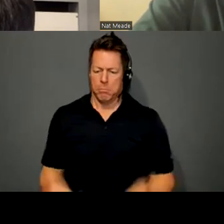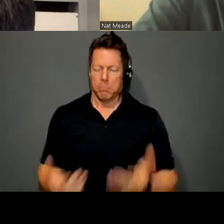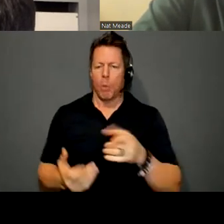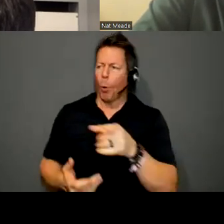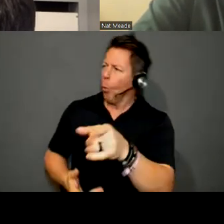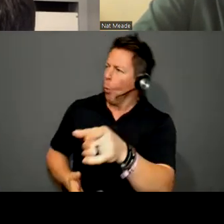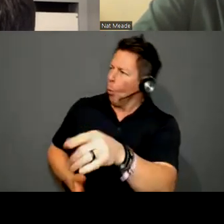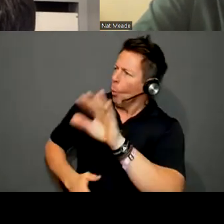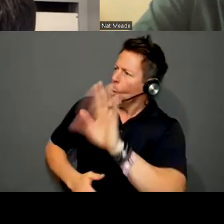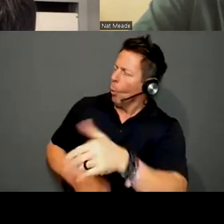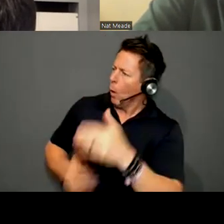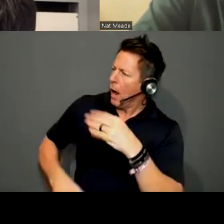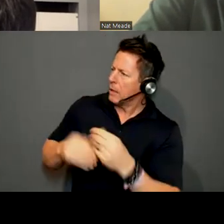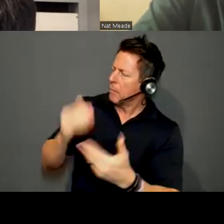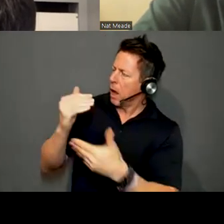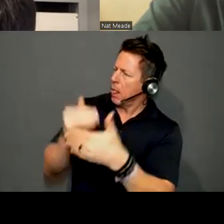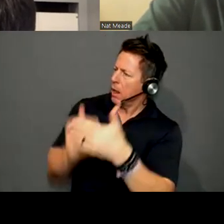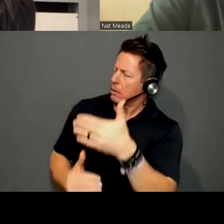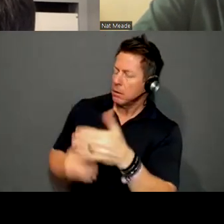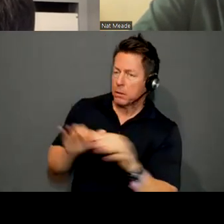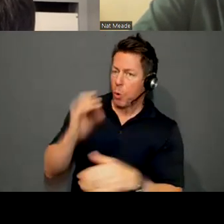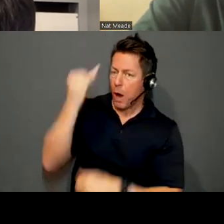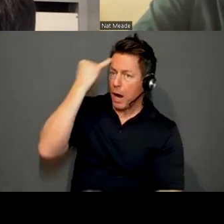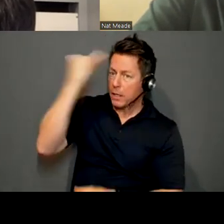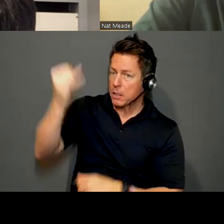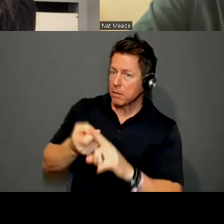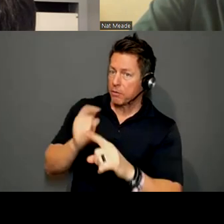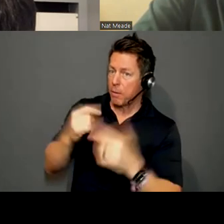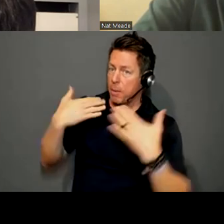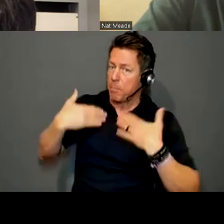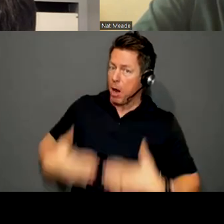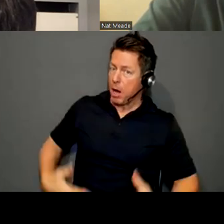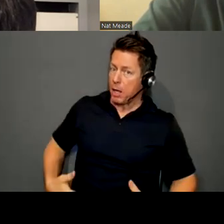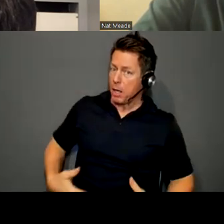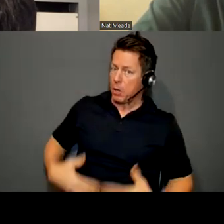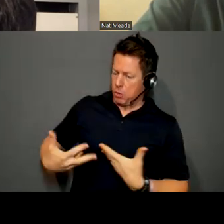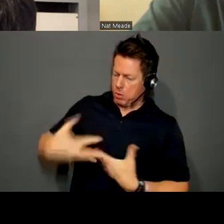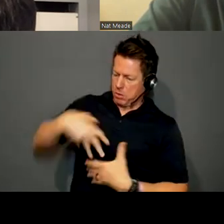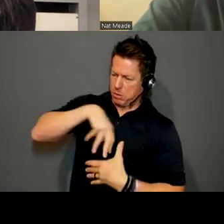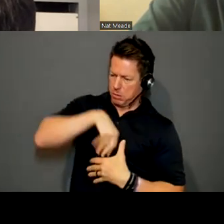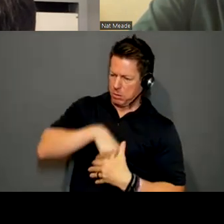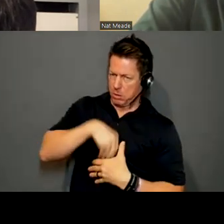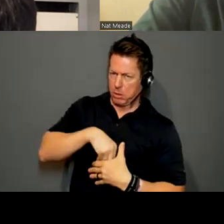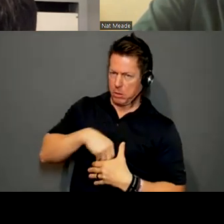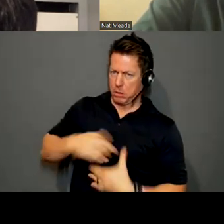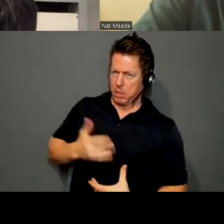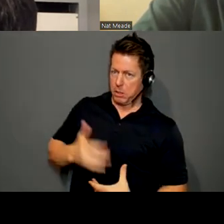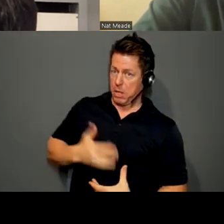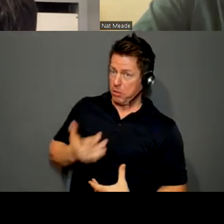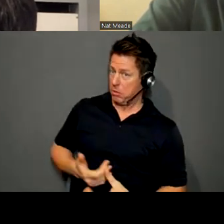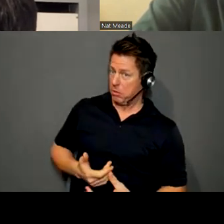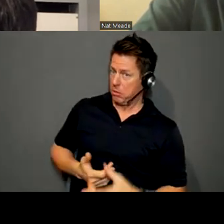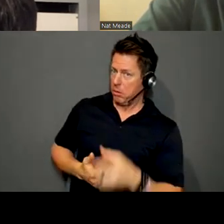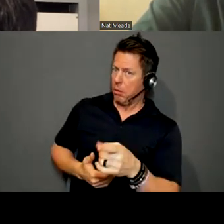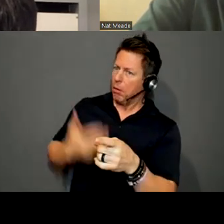to that list. Does your work, does your ideas come from the body, your interior sensation? Thank